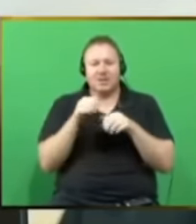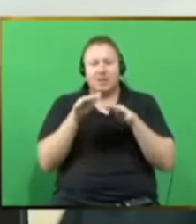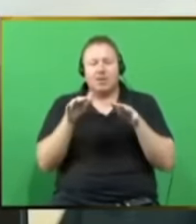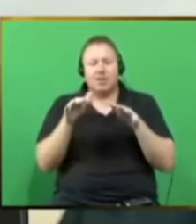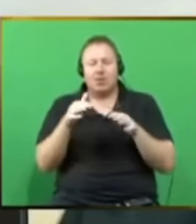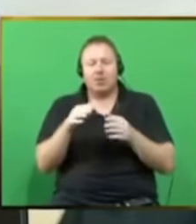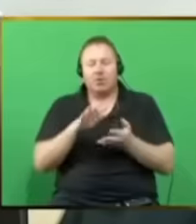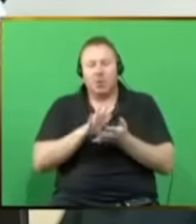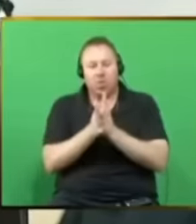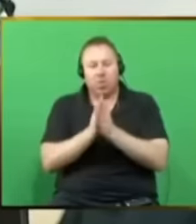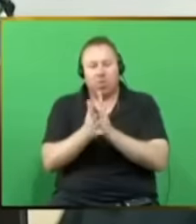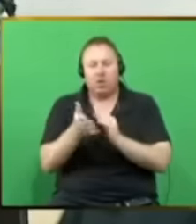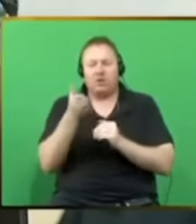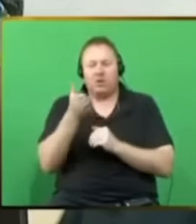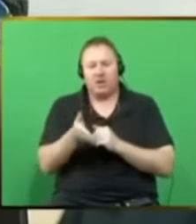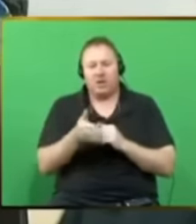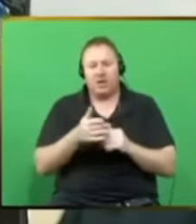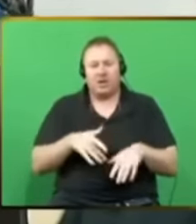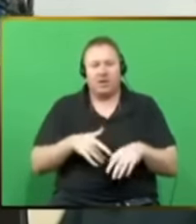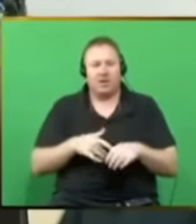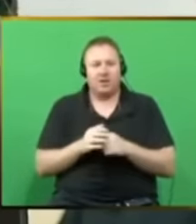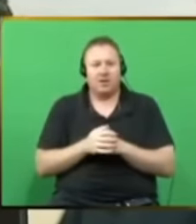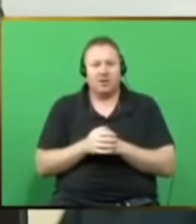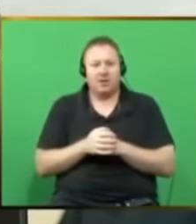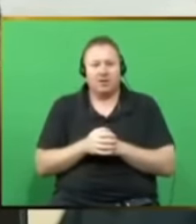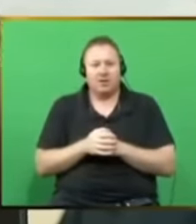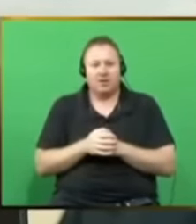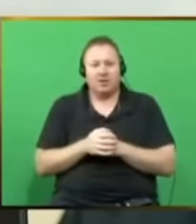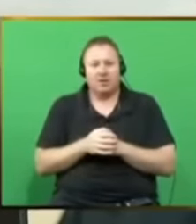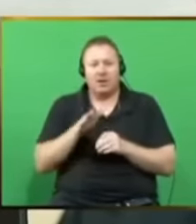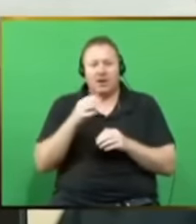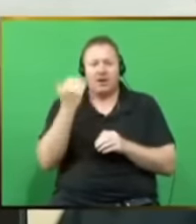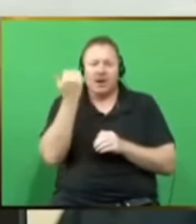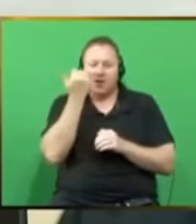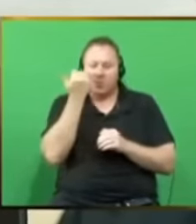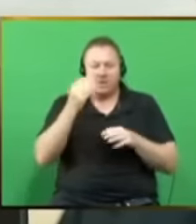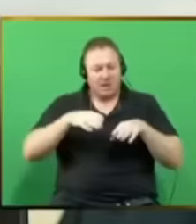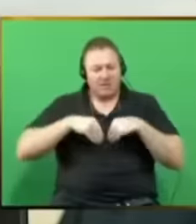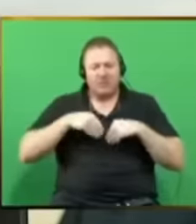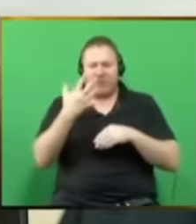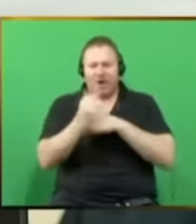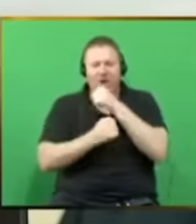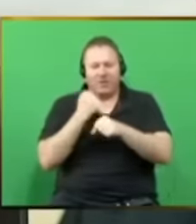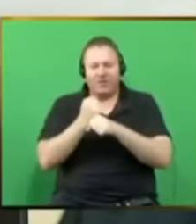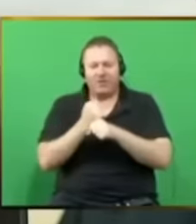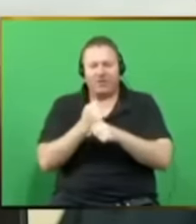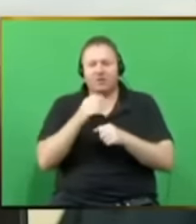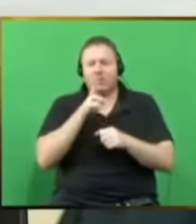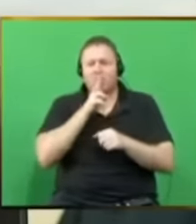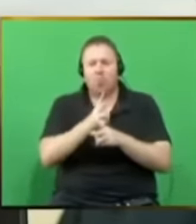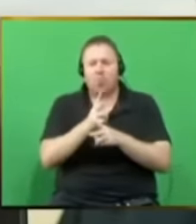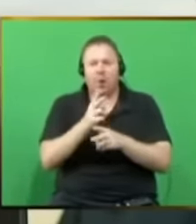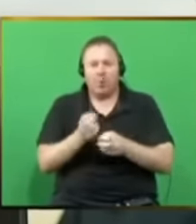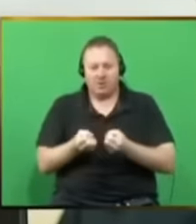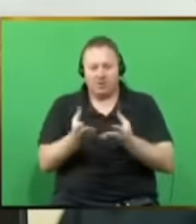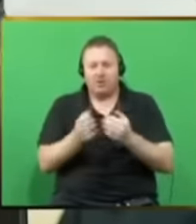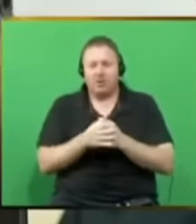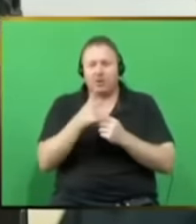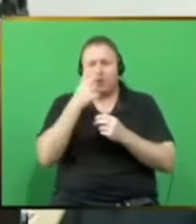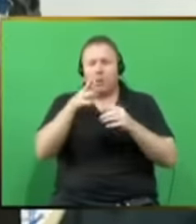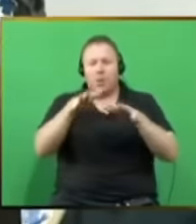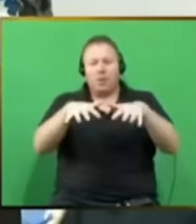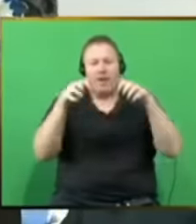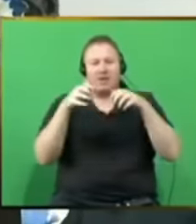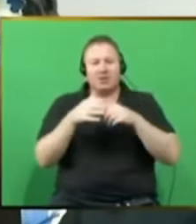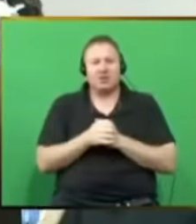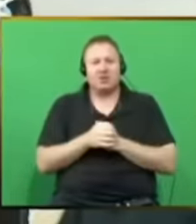A government that is content with being on a five-year contract to deliver against its promises. And looking at these benches, I